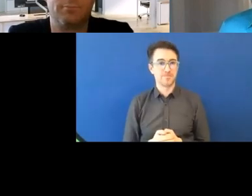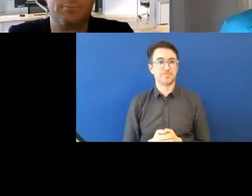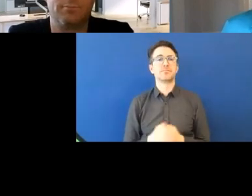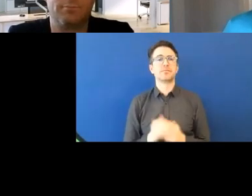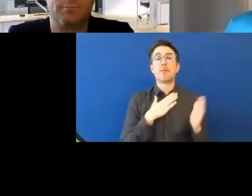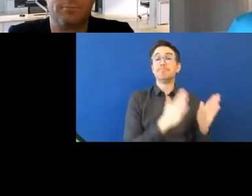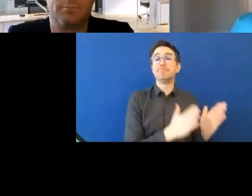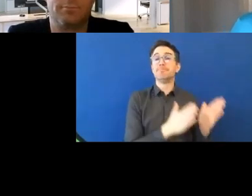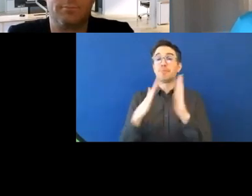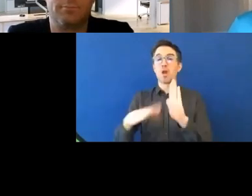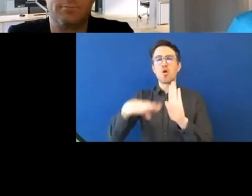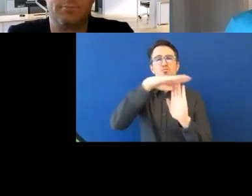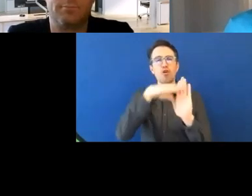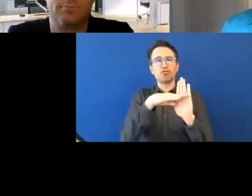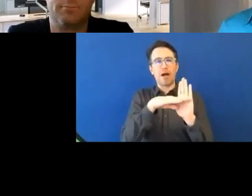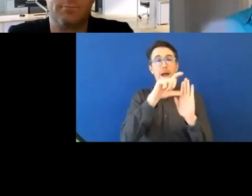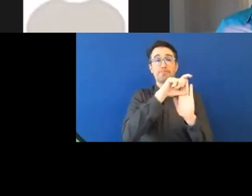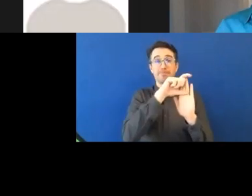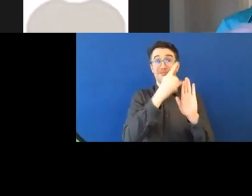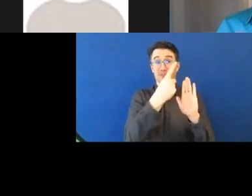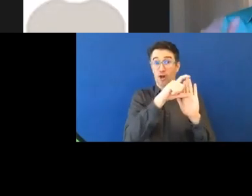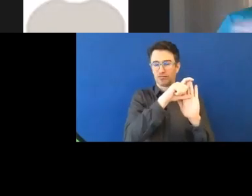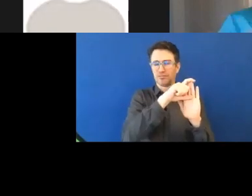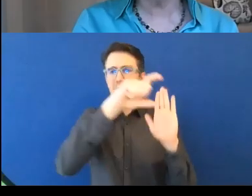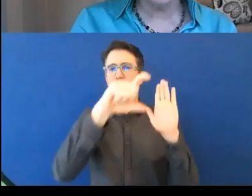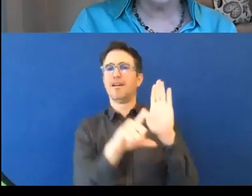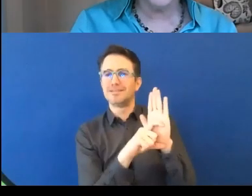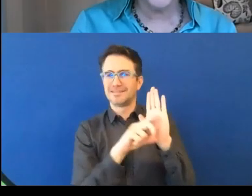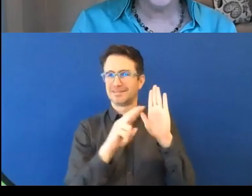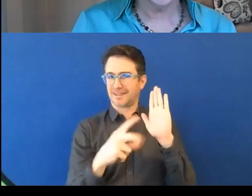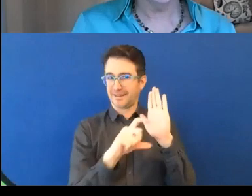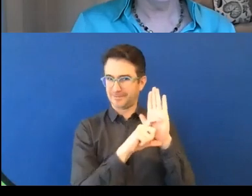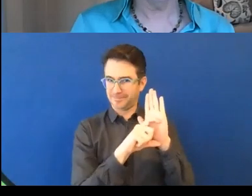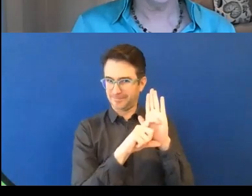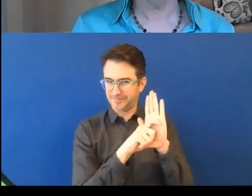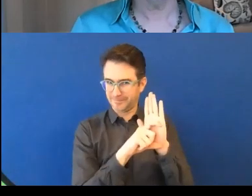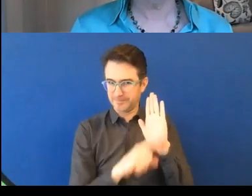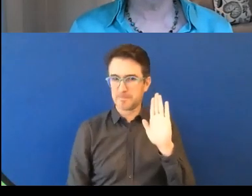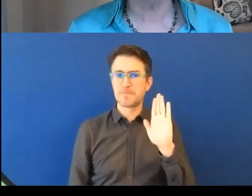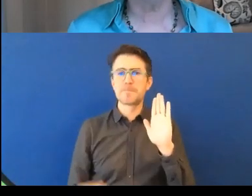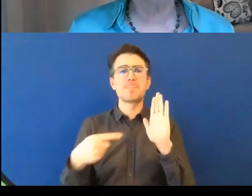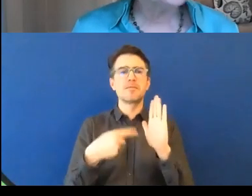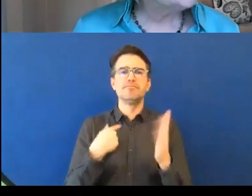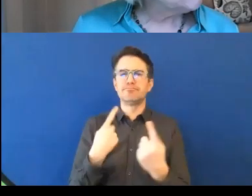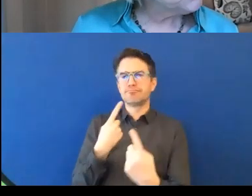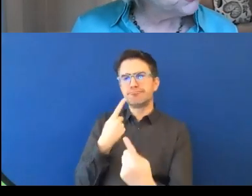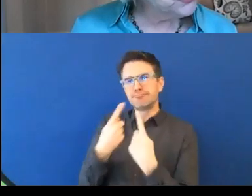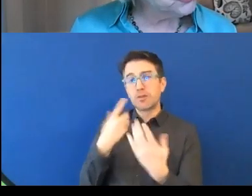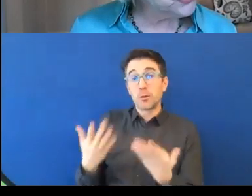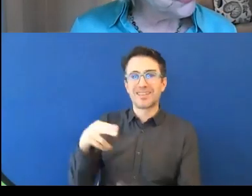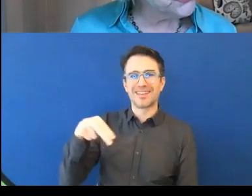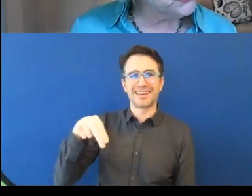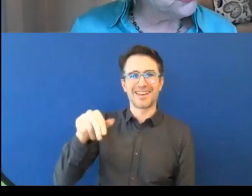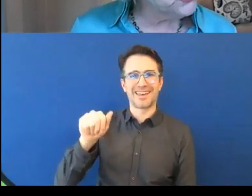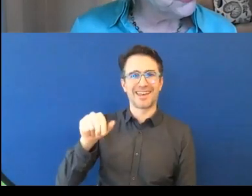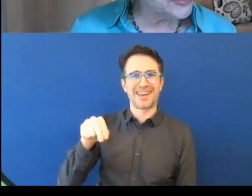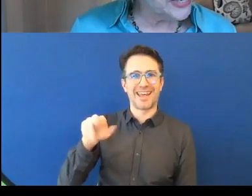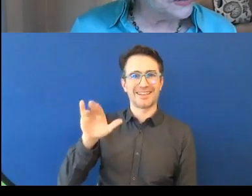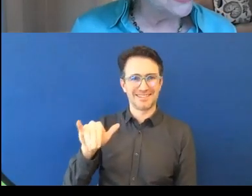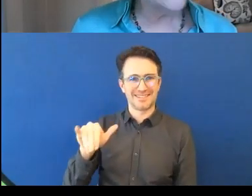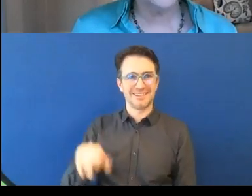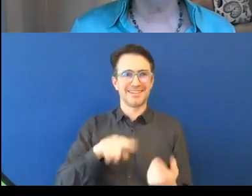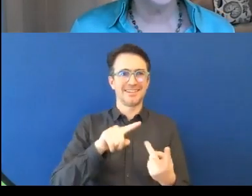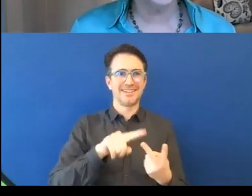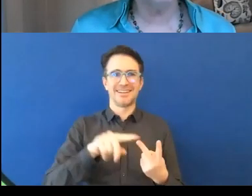which will consist of about five questions. And so we'll start with you,